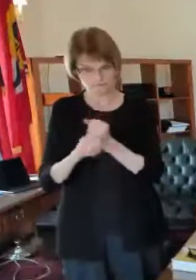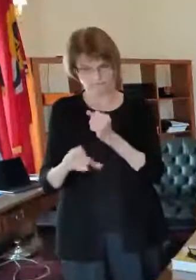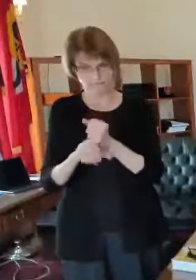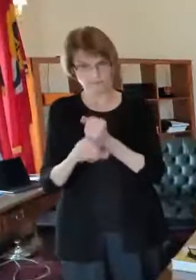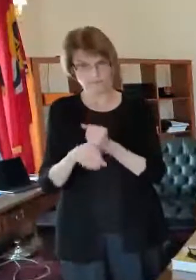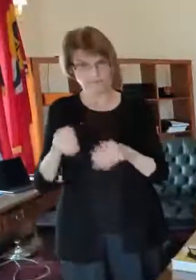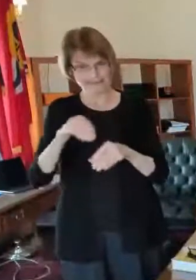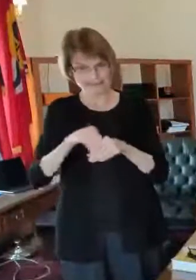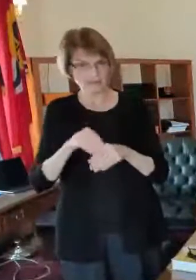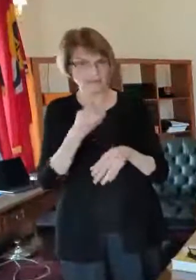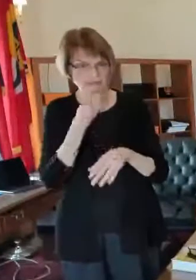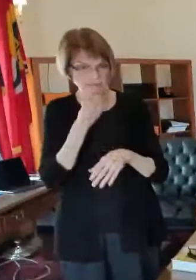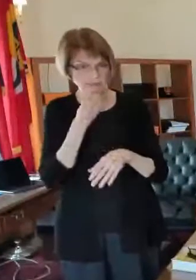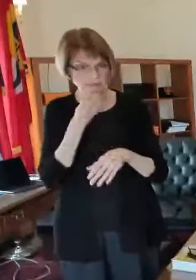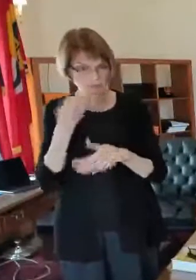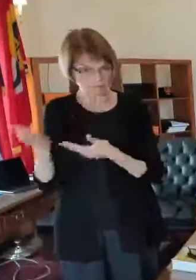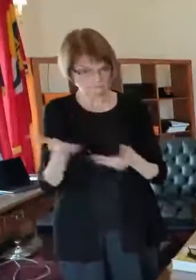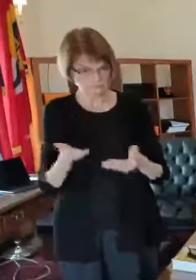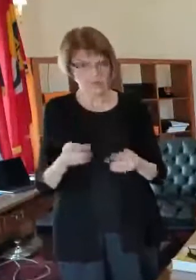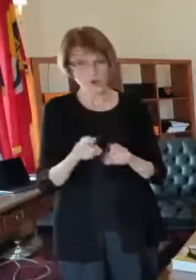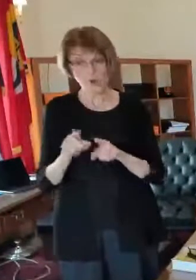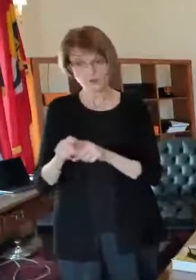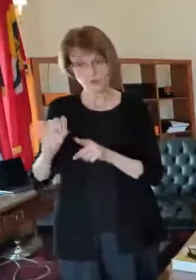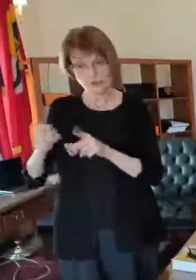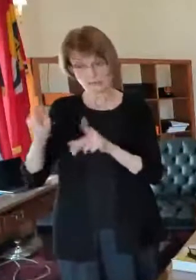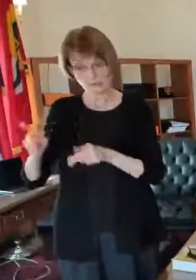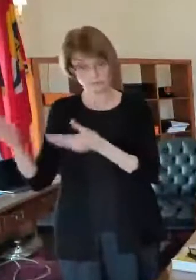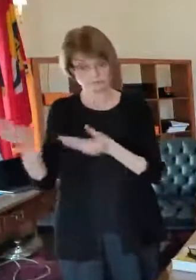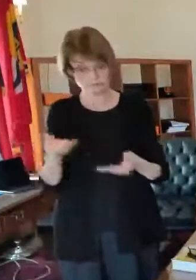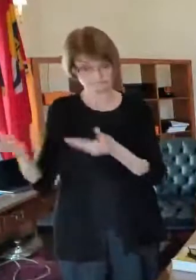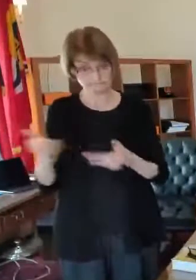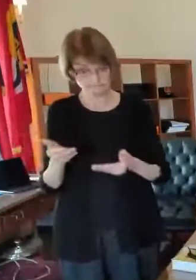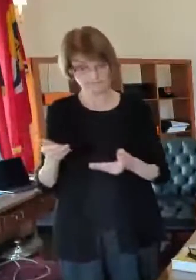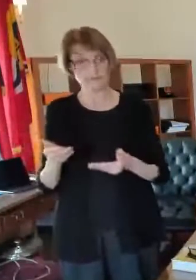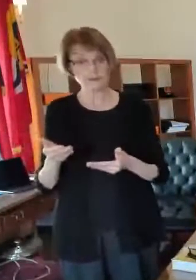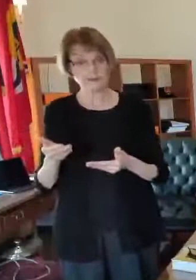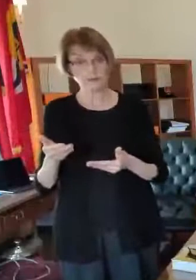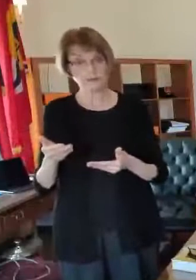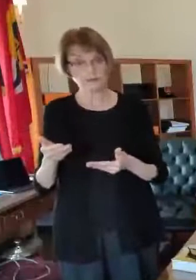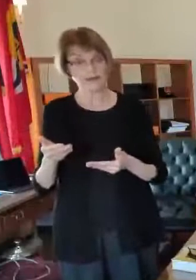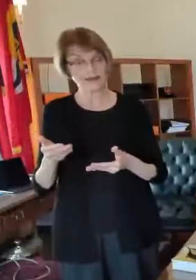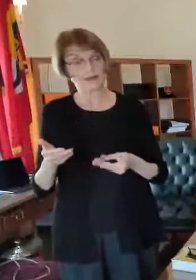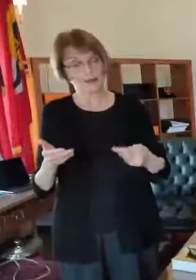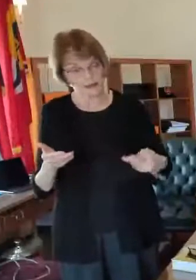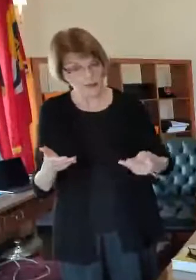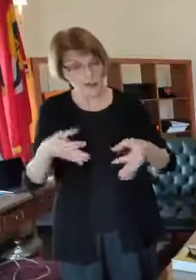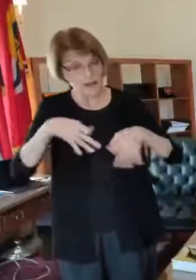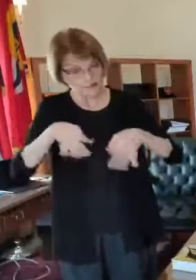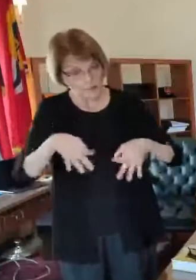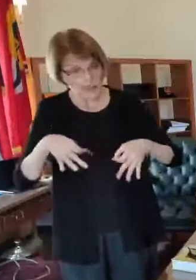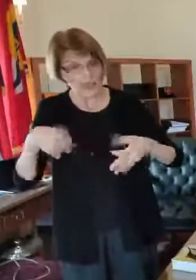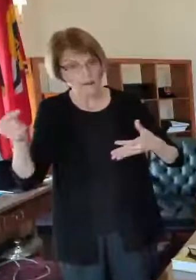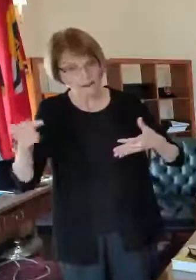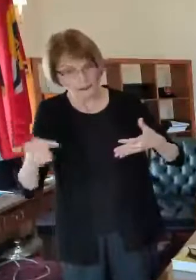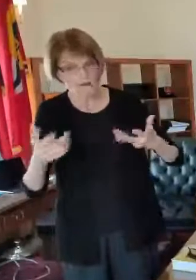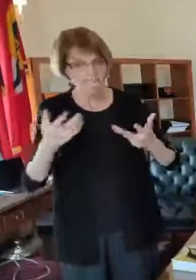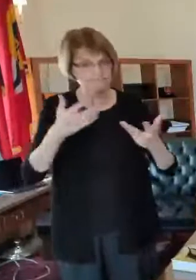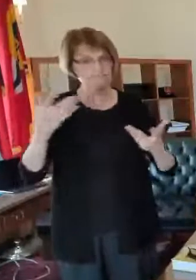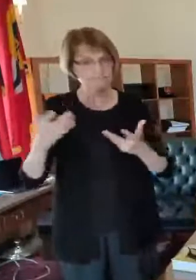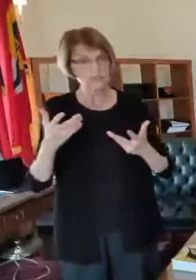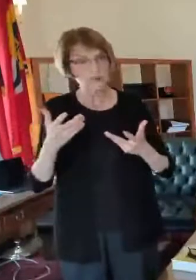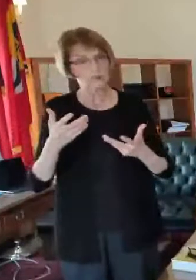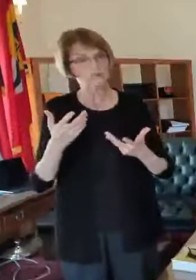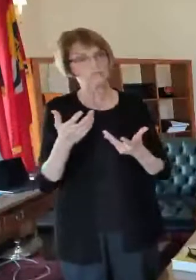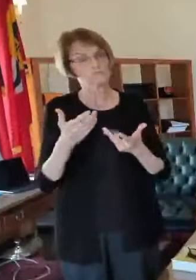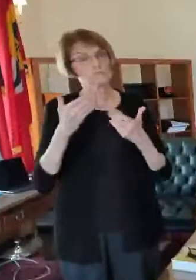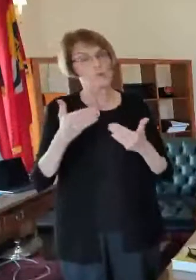also when the person delivering the meals on wheels talk to the individual about it so that they could get signed up for